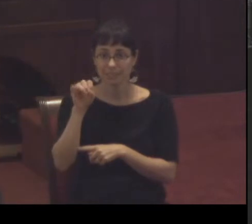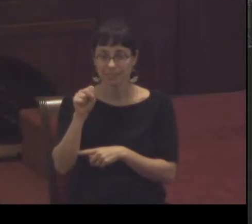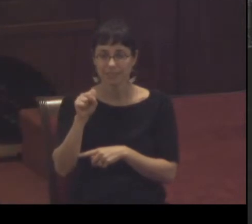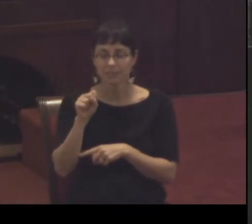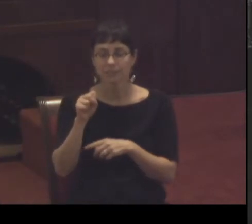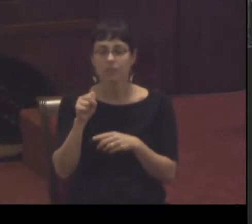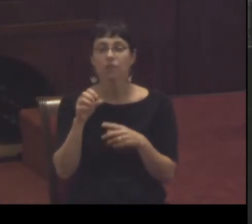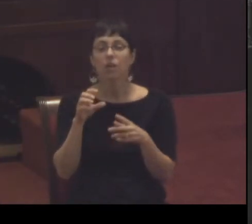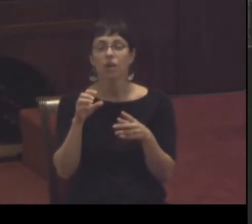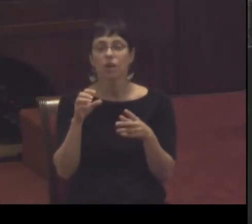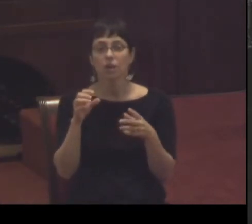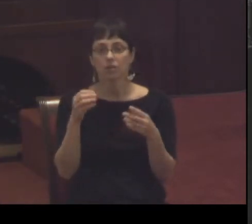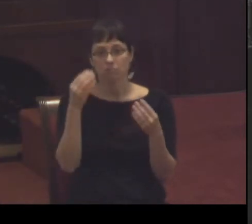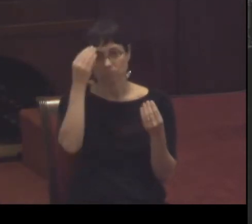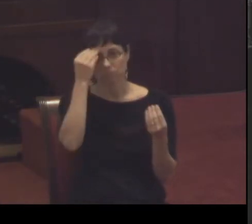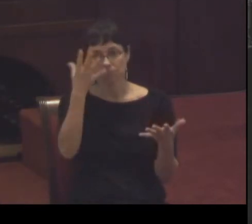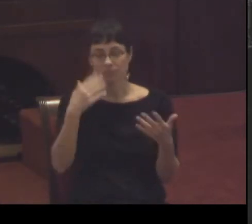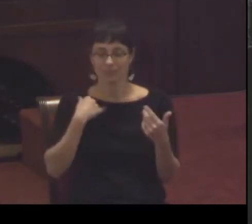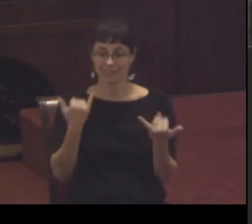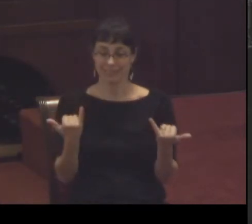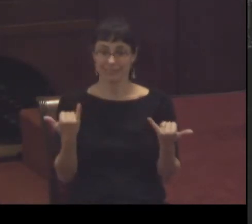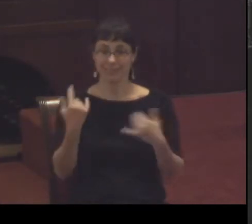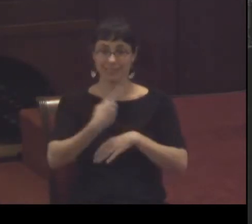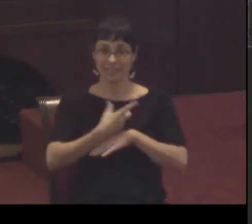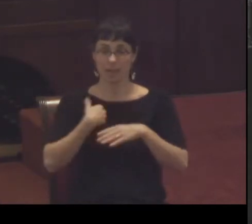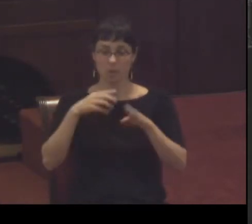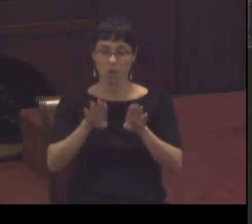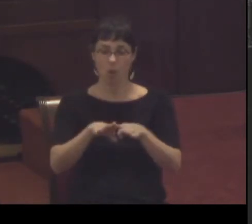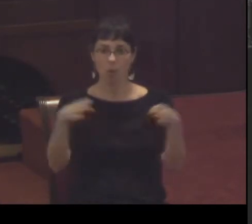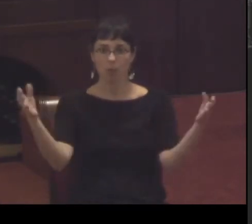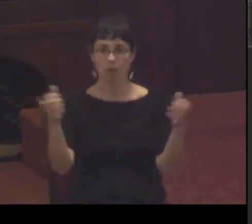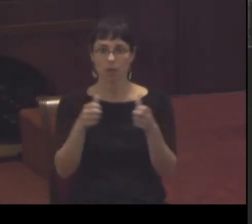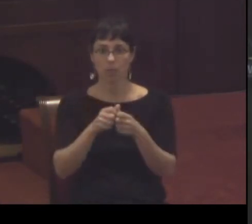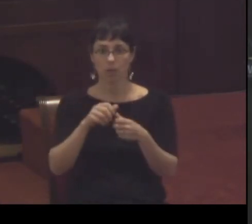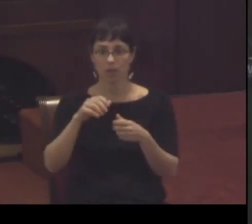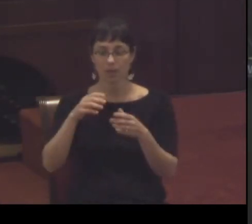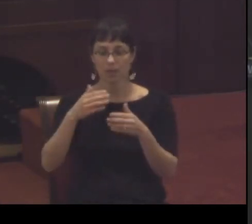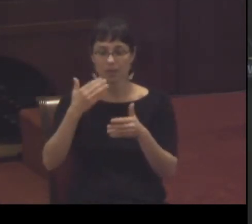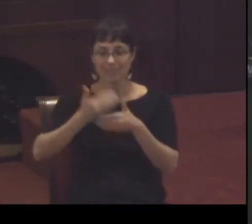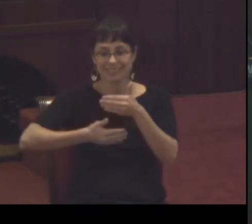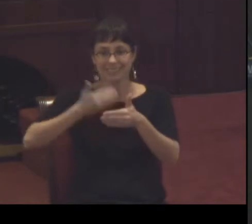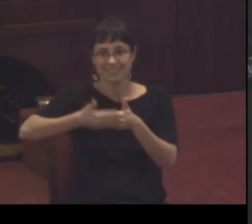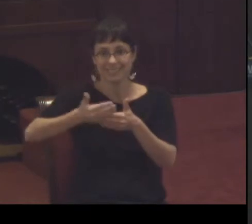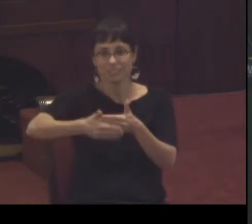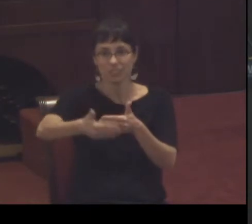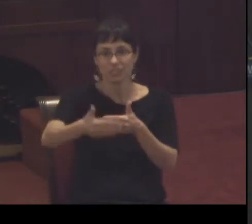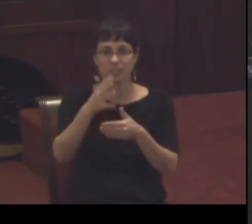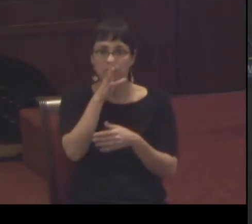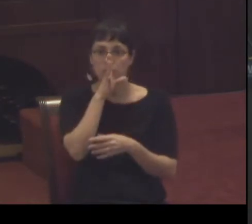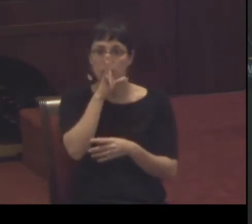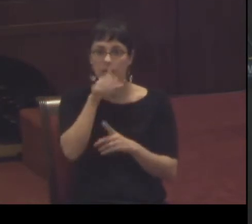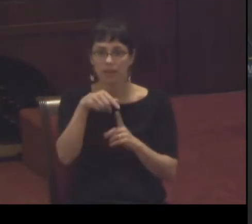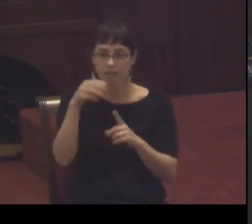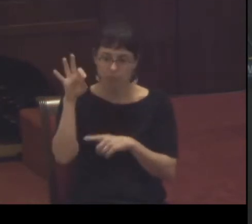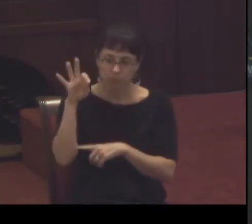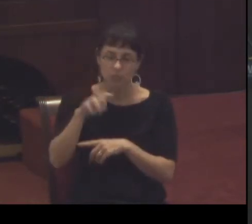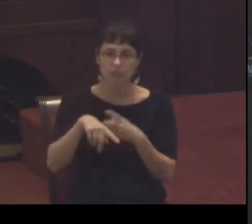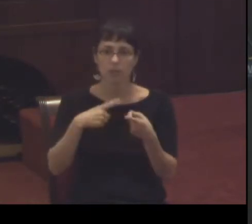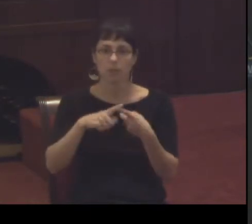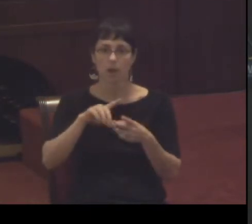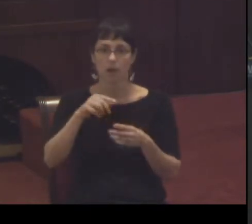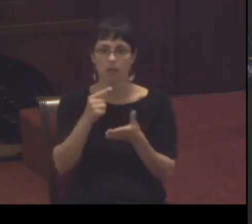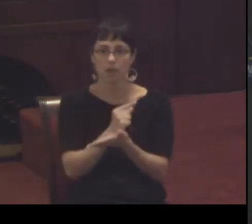we want to do so on this note of expectation that over the course of the year as we